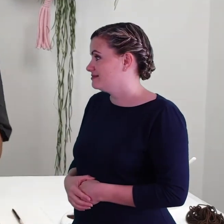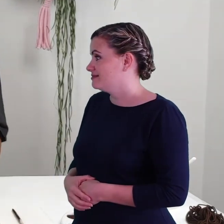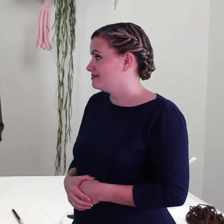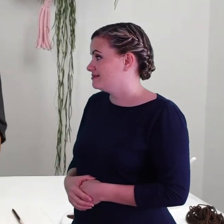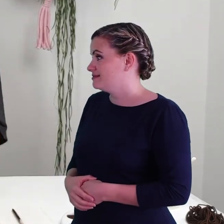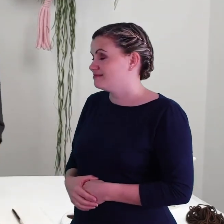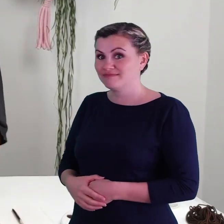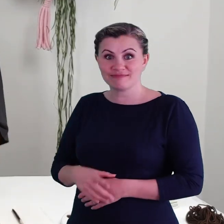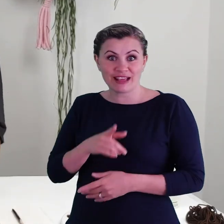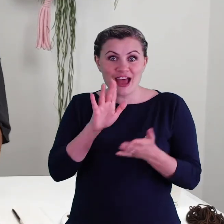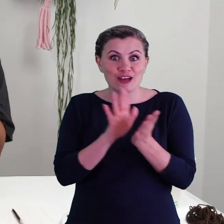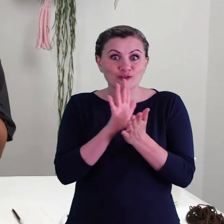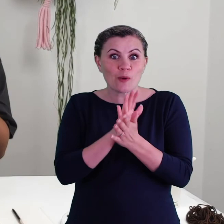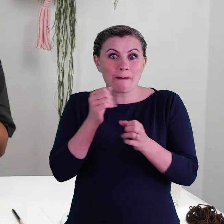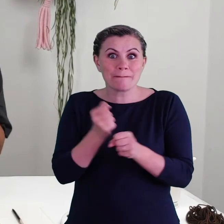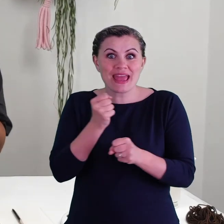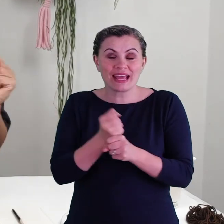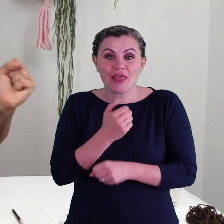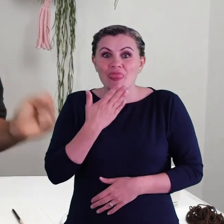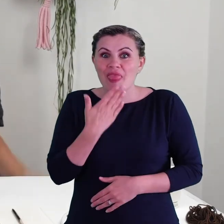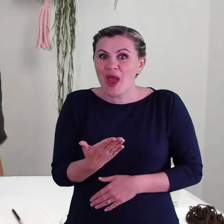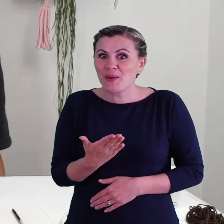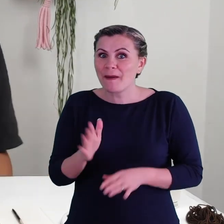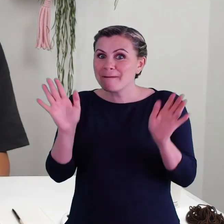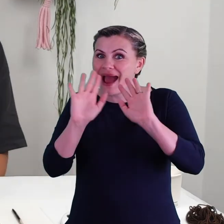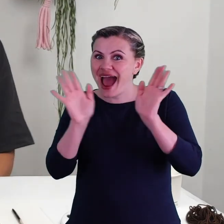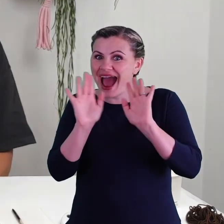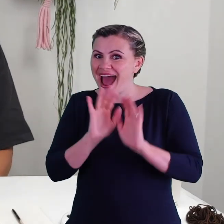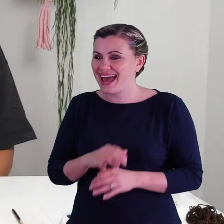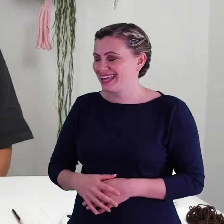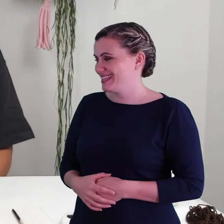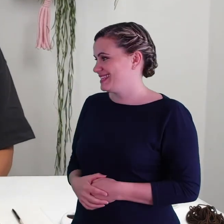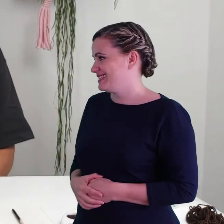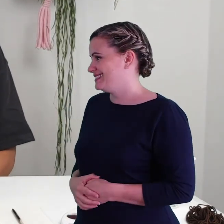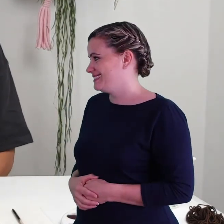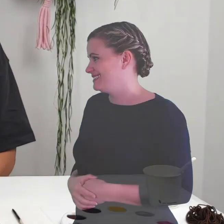let's get making. Thank you, goodbye.